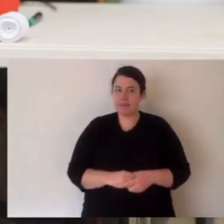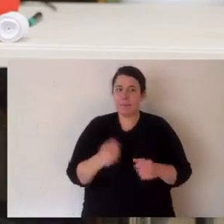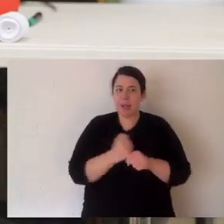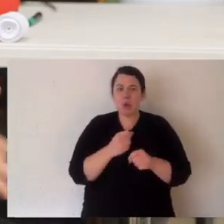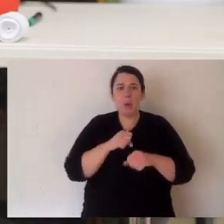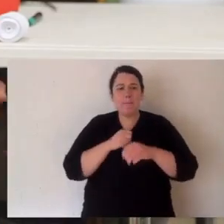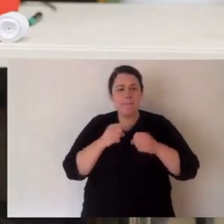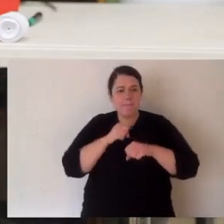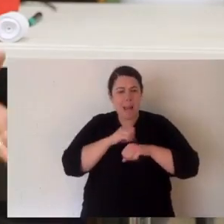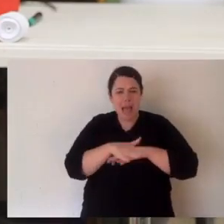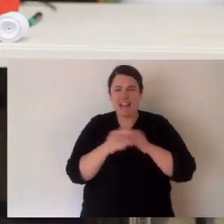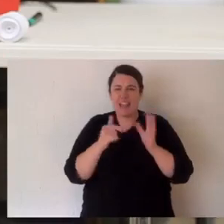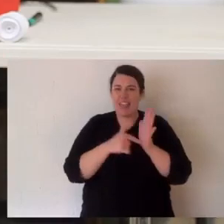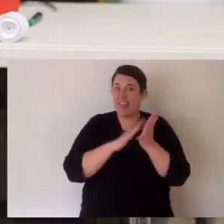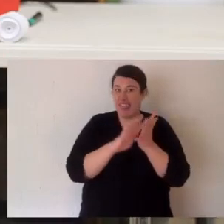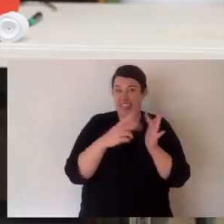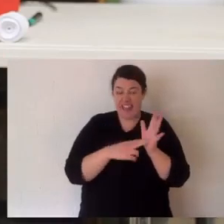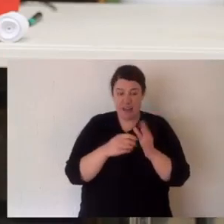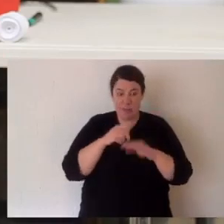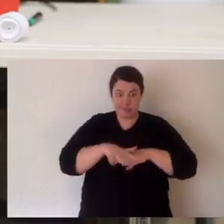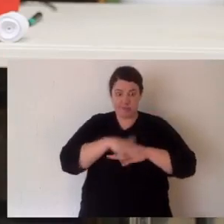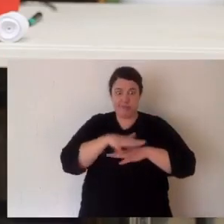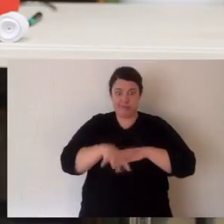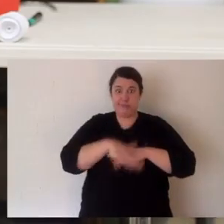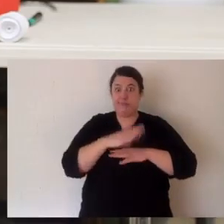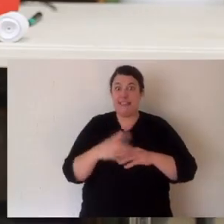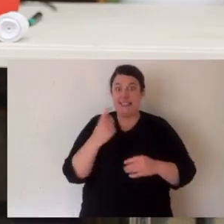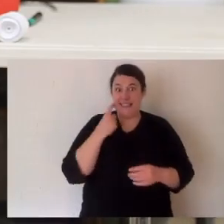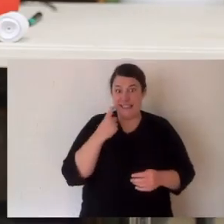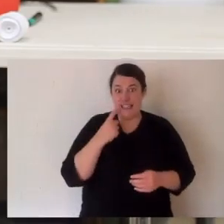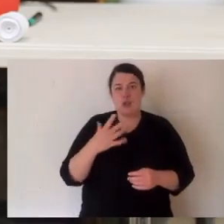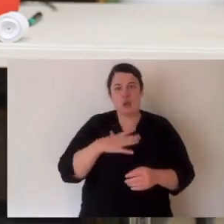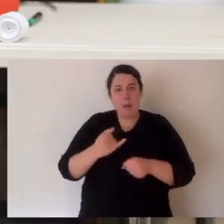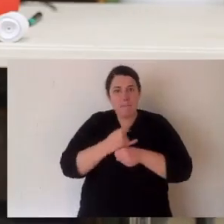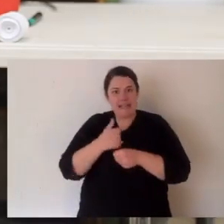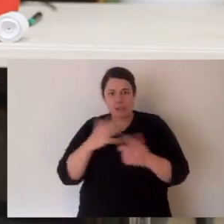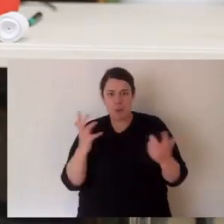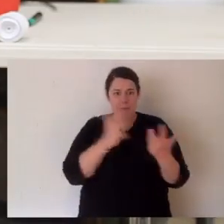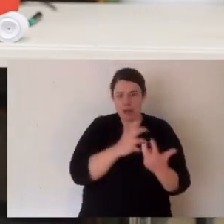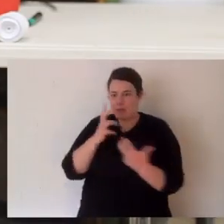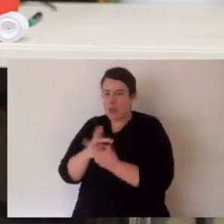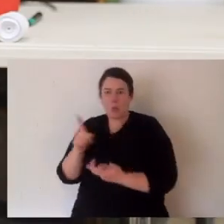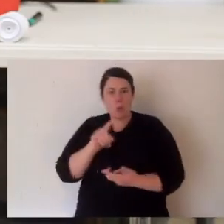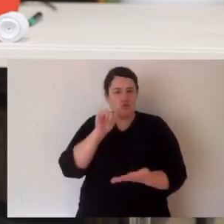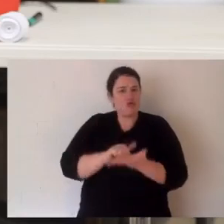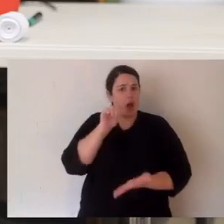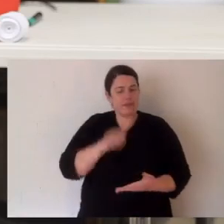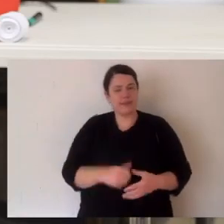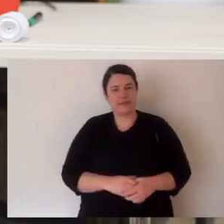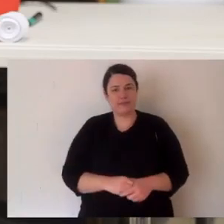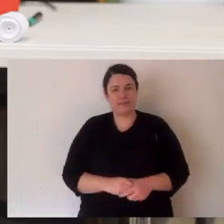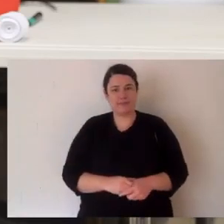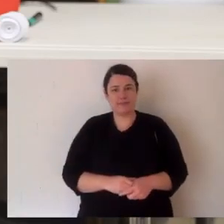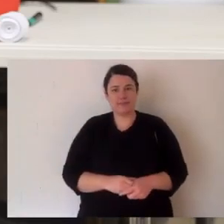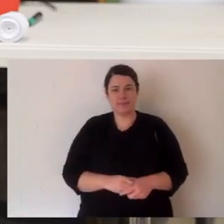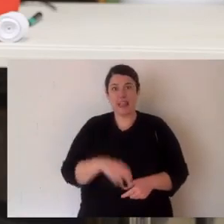It's very different than a tiger snake. And the anti-venom needs to represent that appropriately. Now, these snakes that we keep here